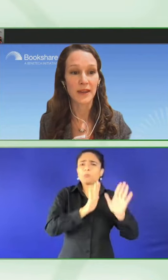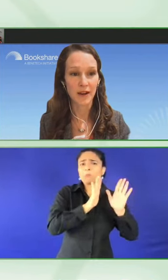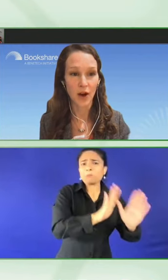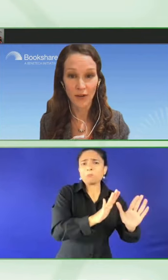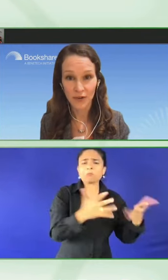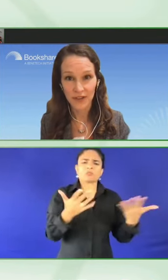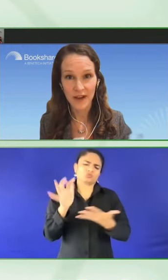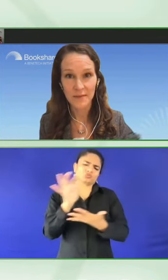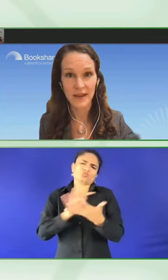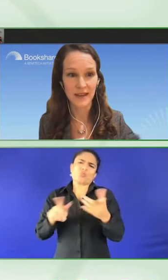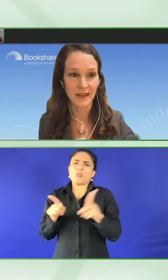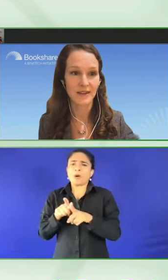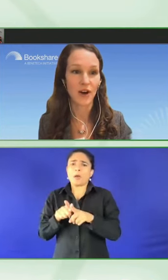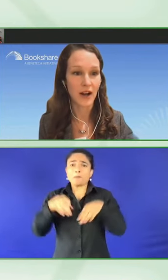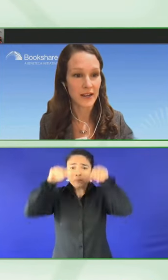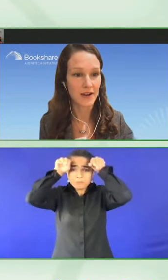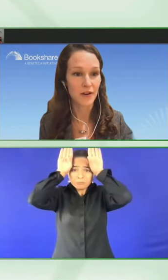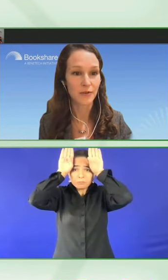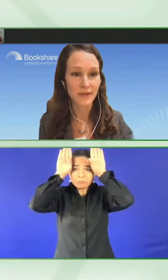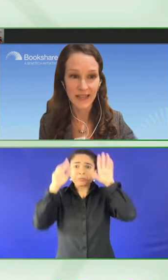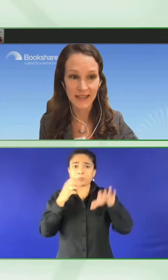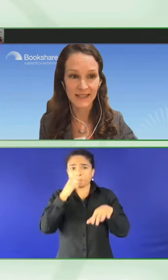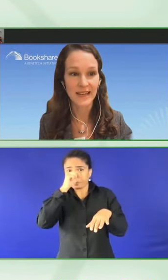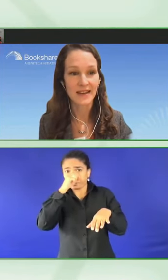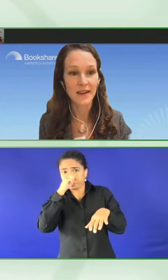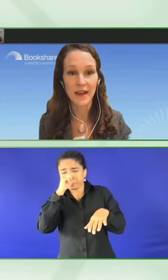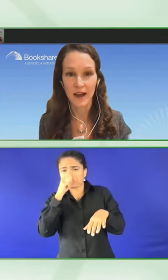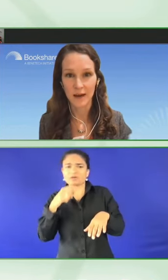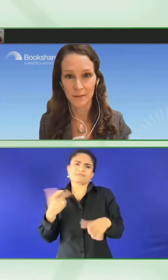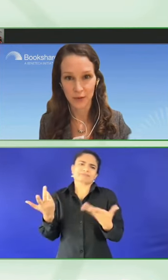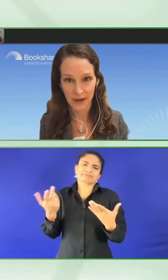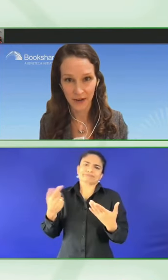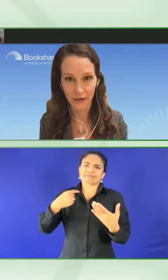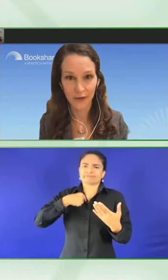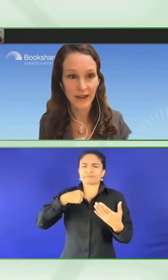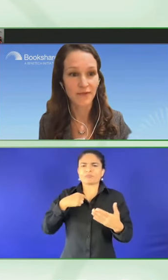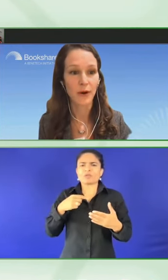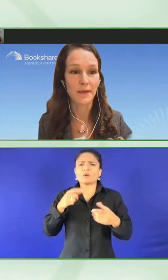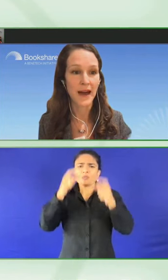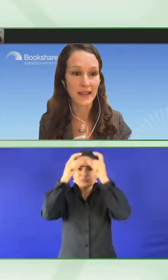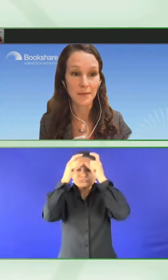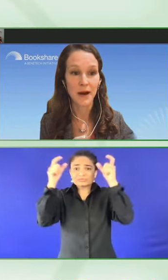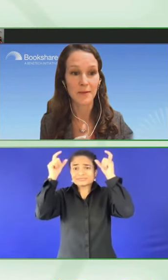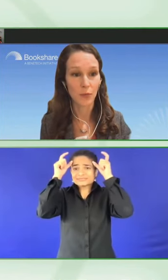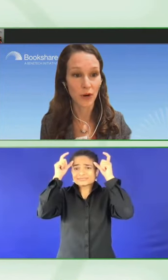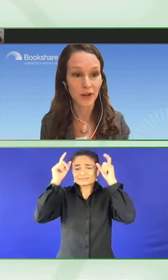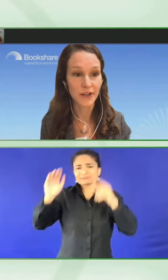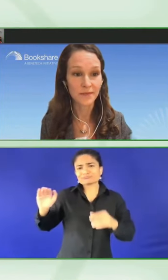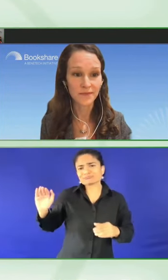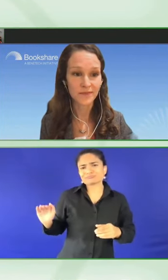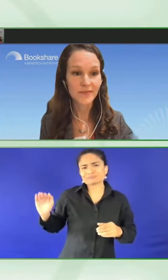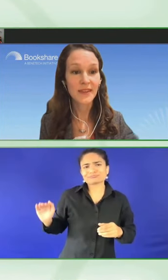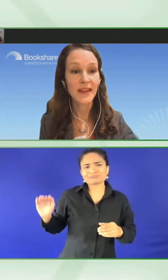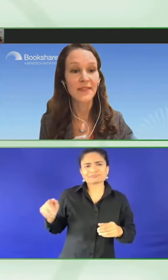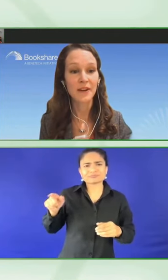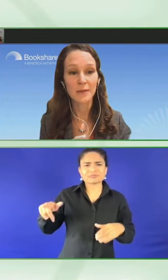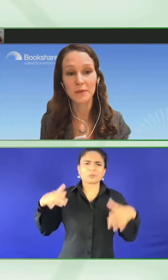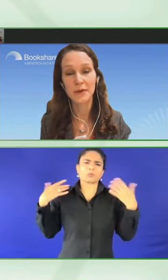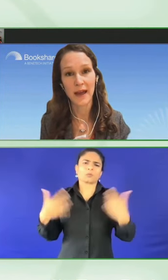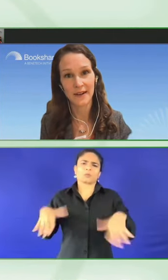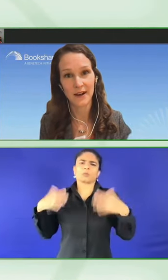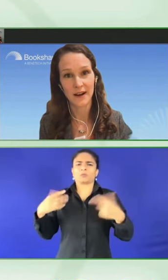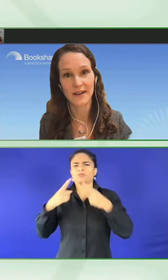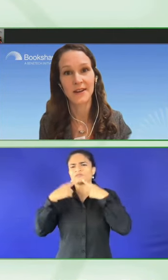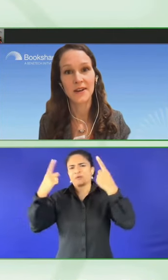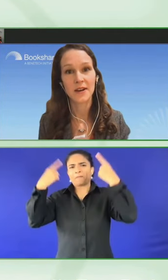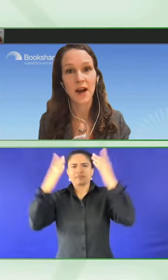We offer them in audio, DAISY, Braille, Ready Format, EPUB, and Word. And they're able to